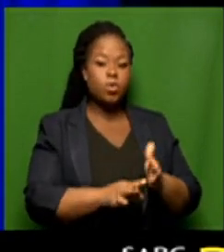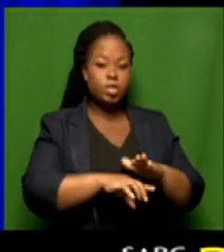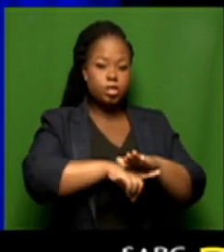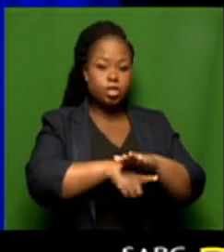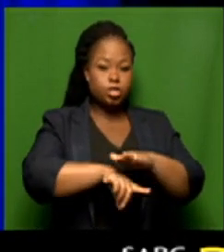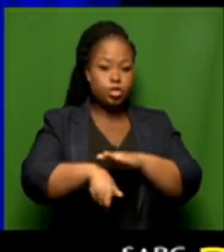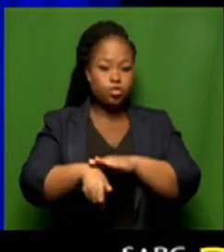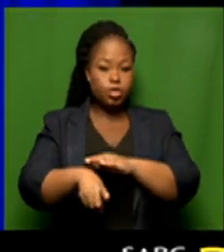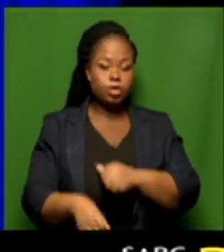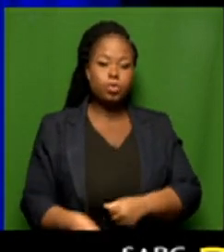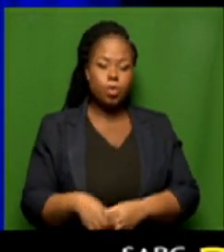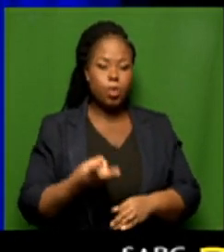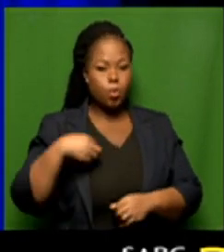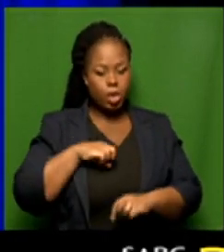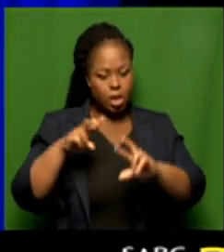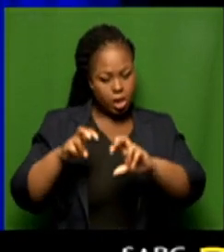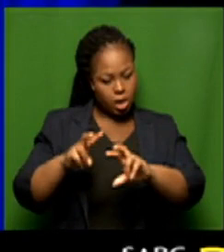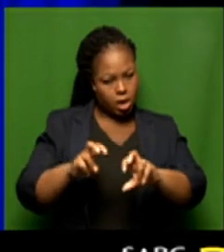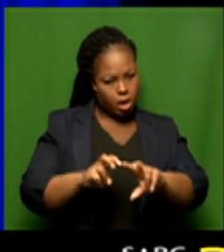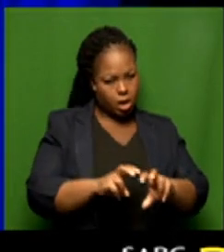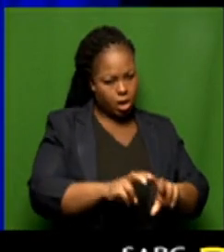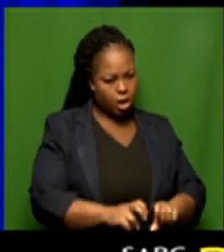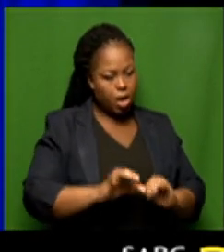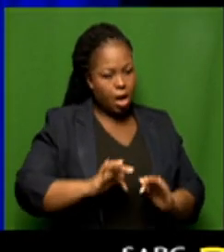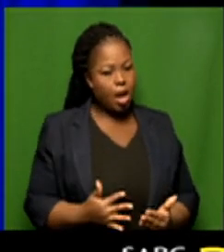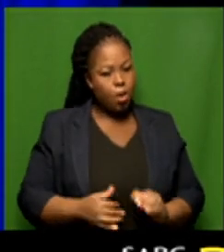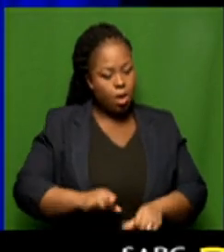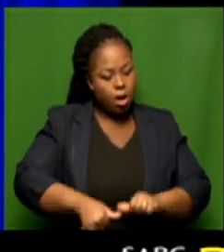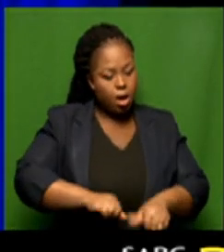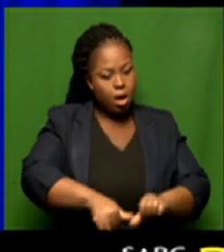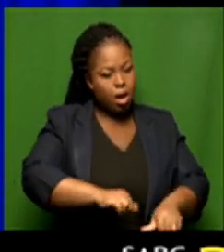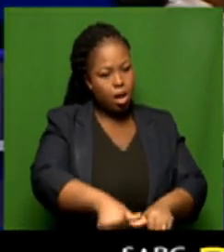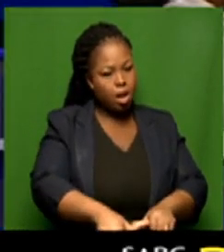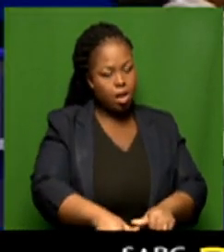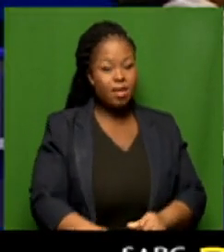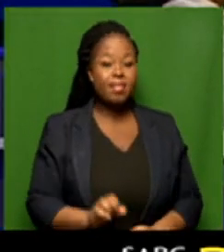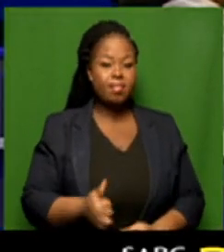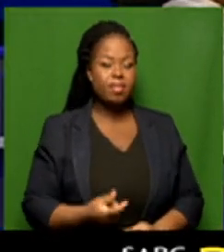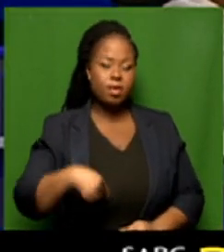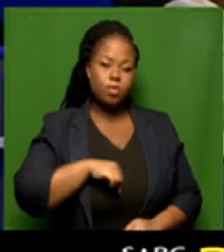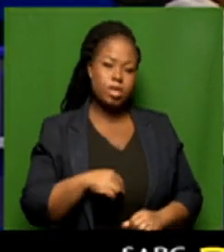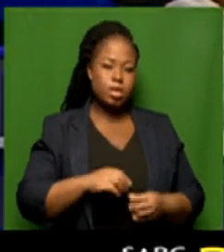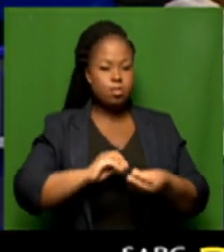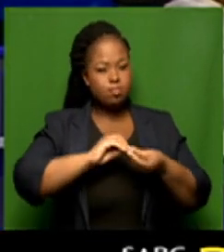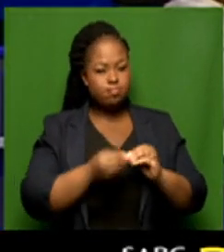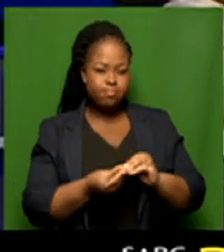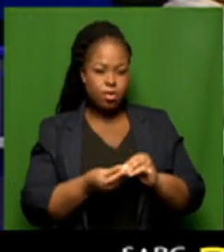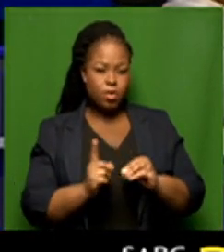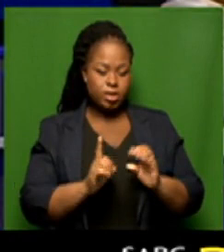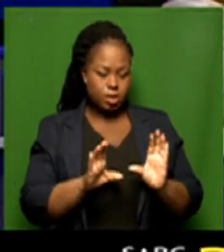each of those voting districts' voting patterns and we create clusters